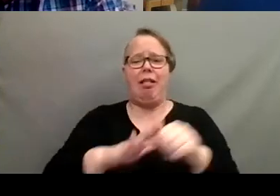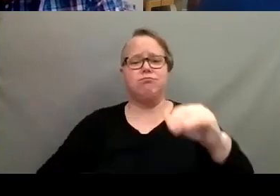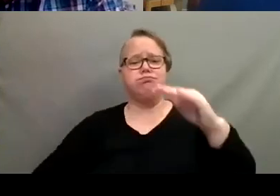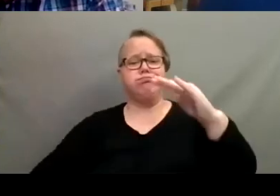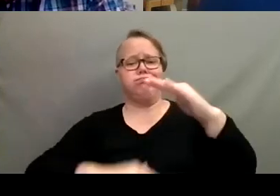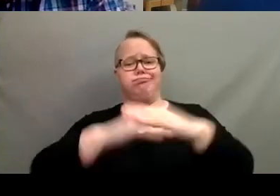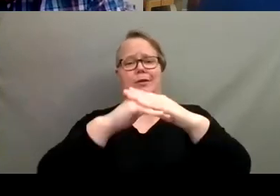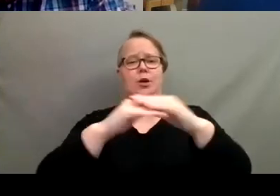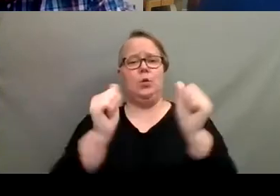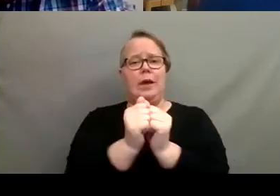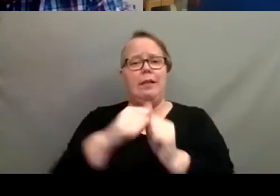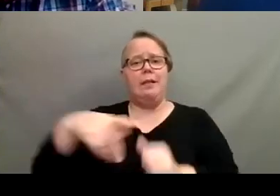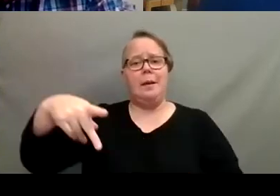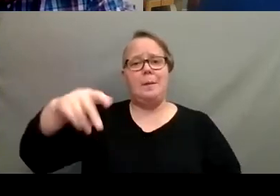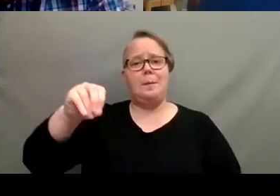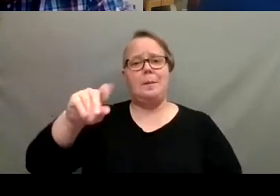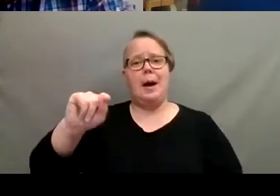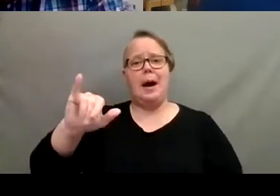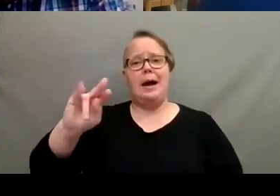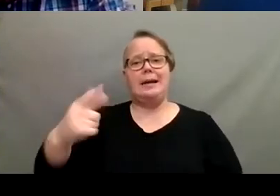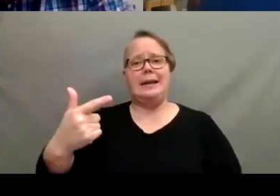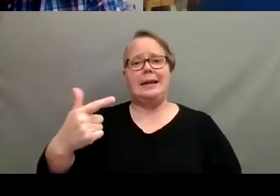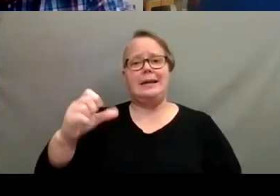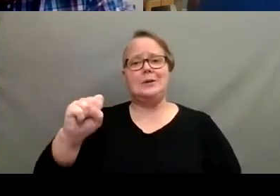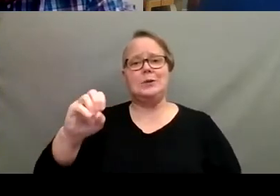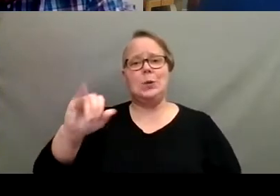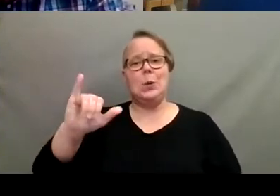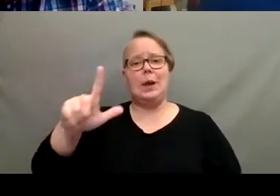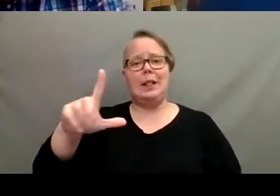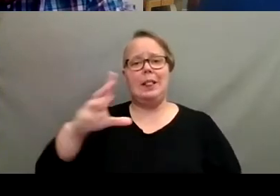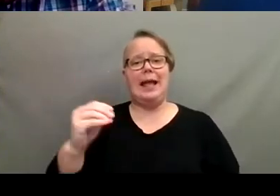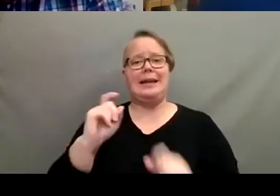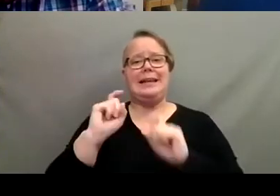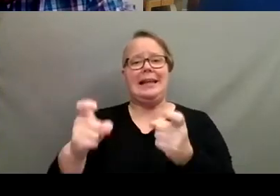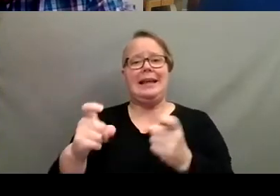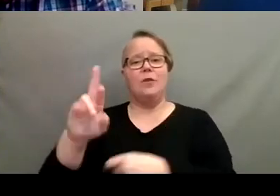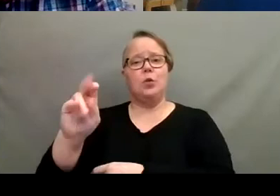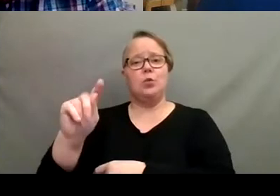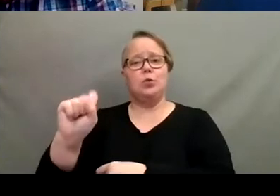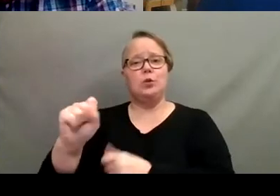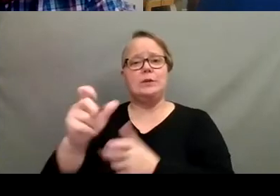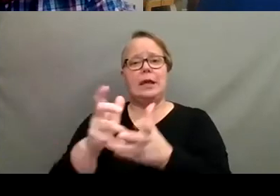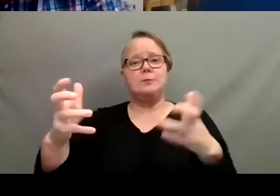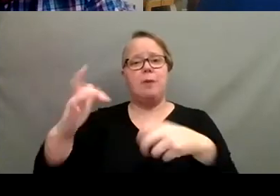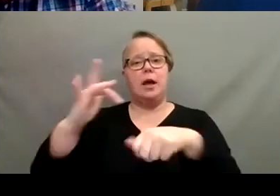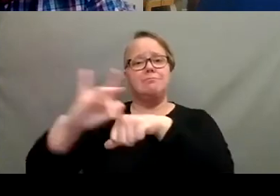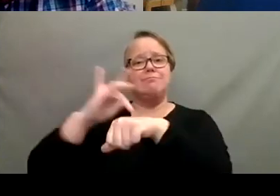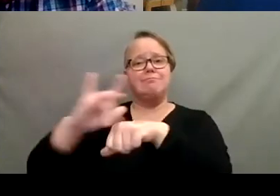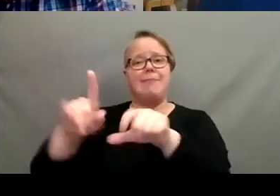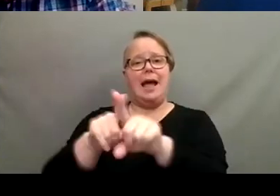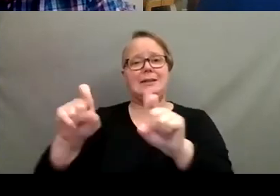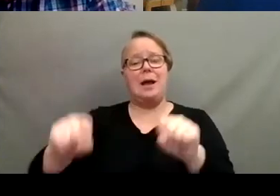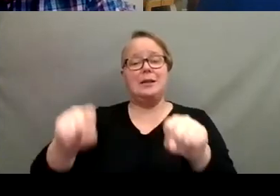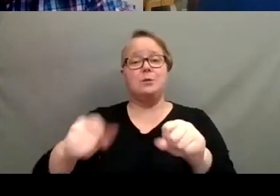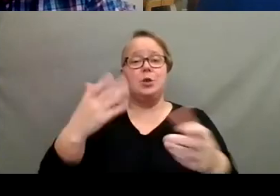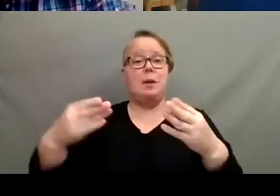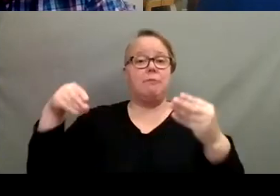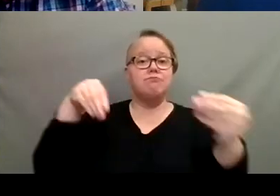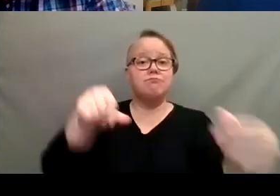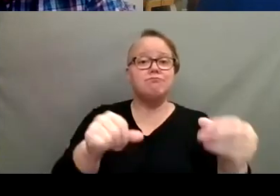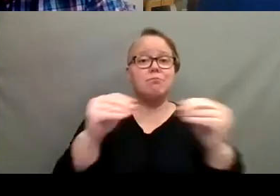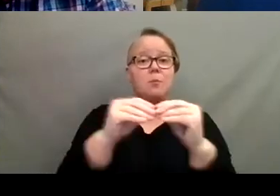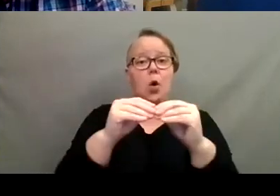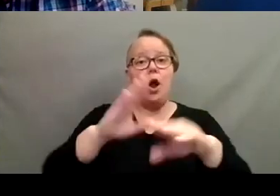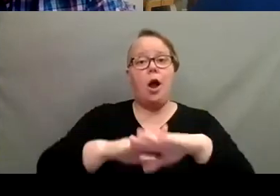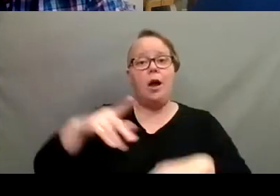give that plant as much root space as, as possible. I know you might spend a little bit more on potting mix,